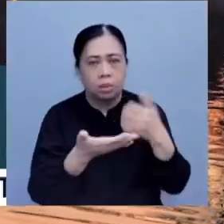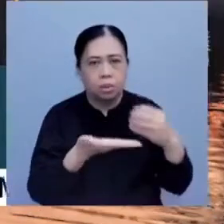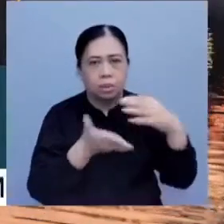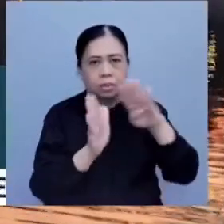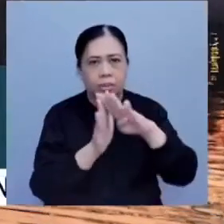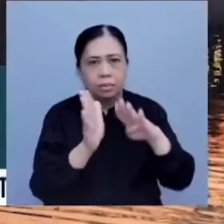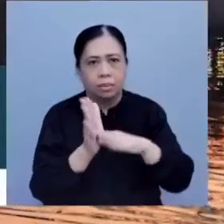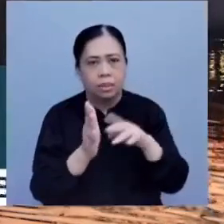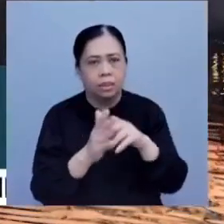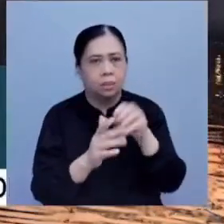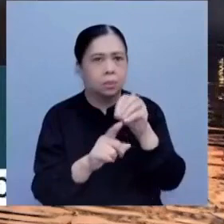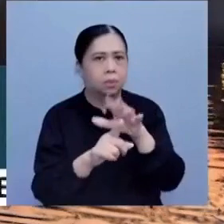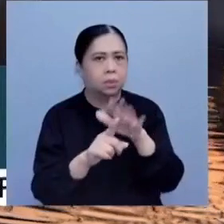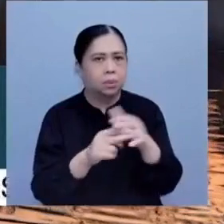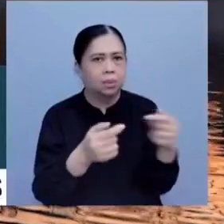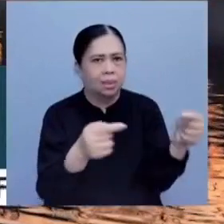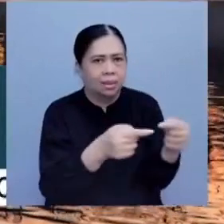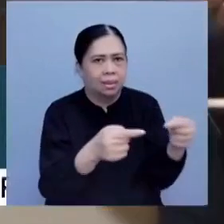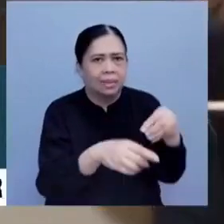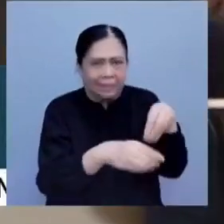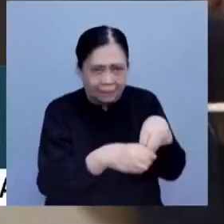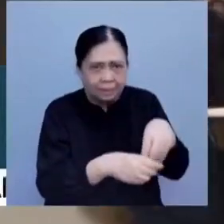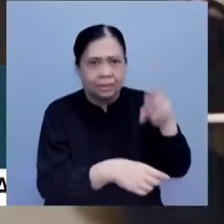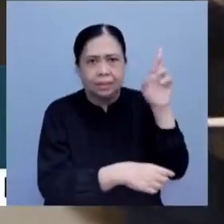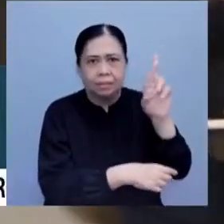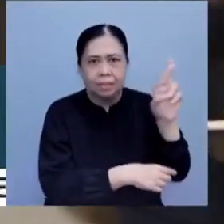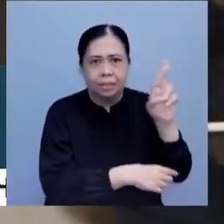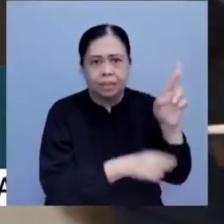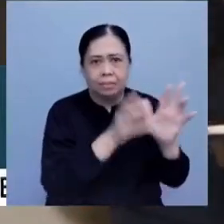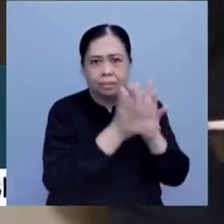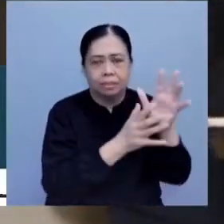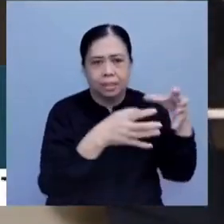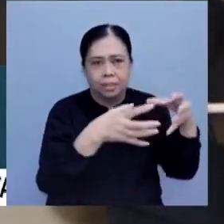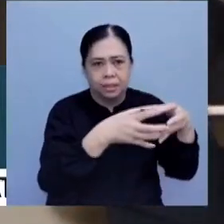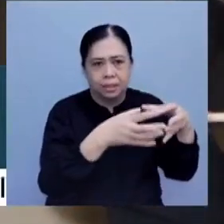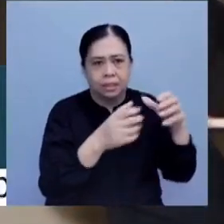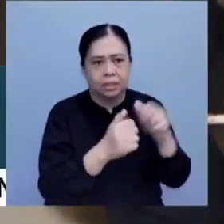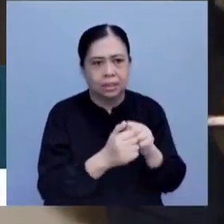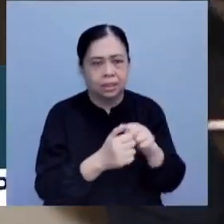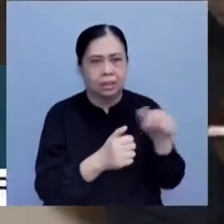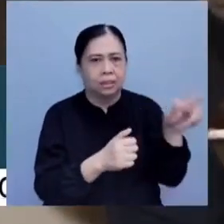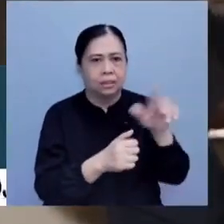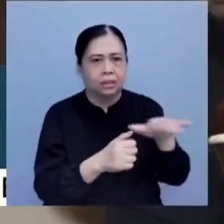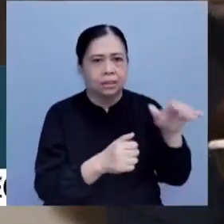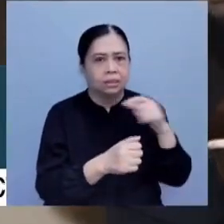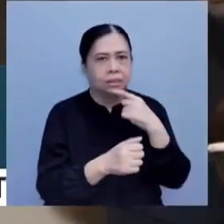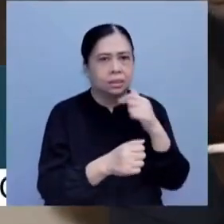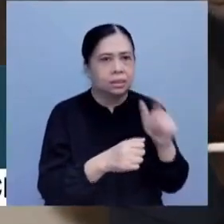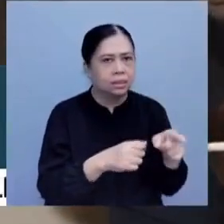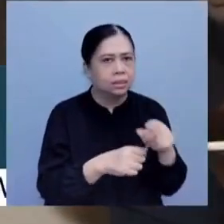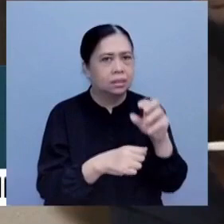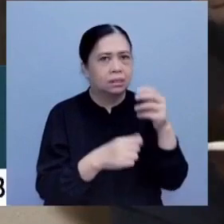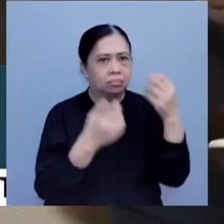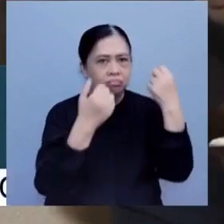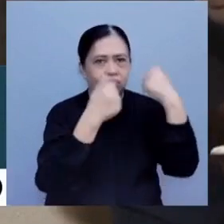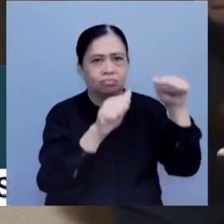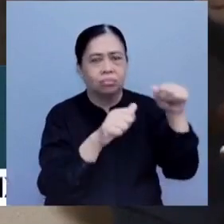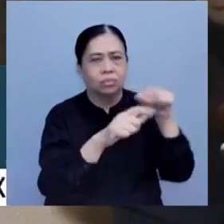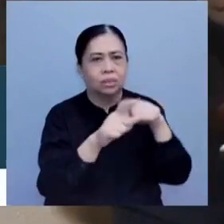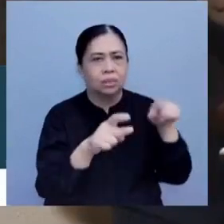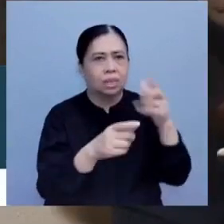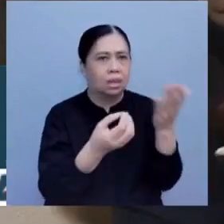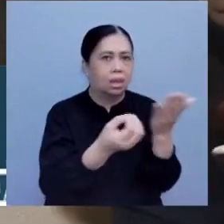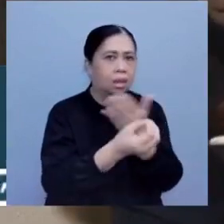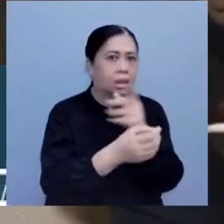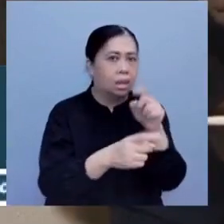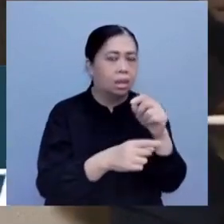exposed divisions within the Republican Party. A group of ultra-right-wing conservatives has threatened mutiny against and the ouster of